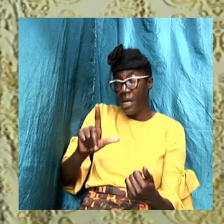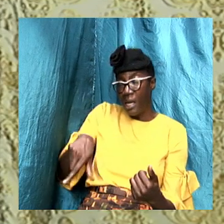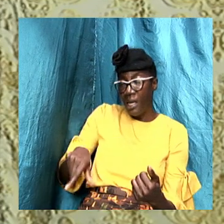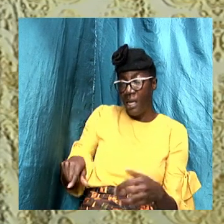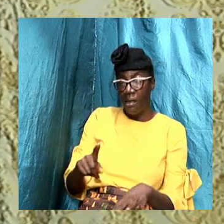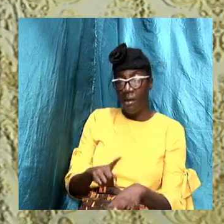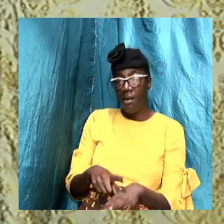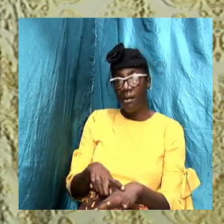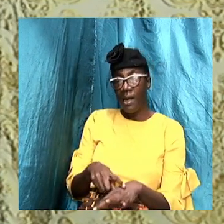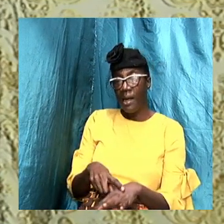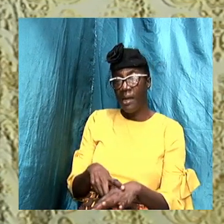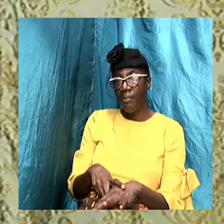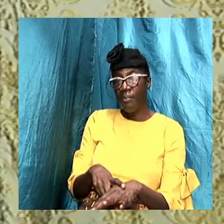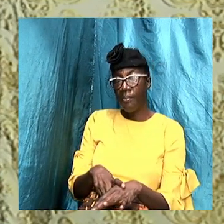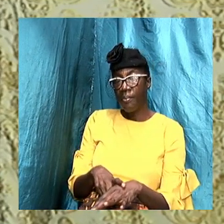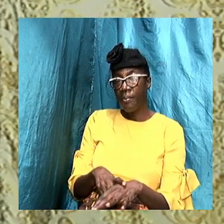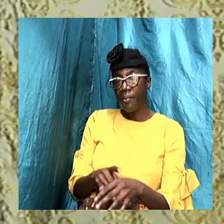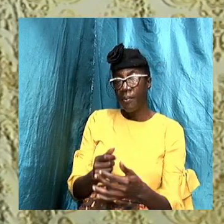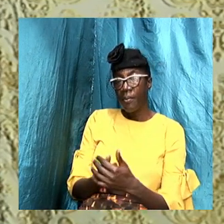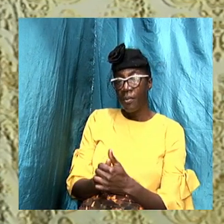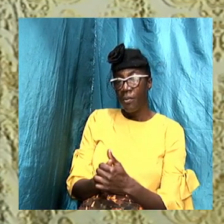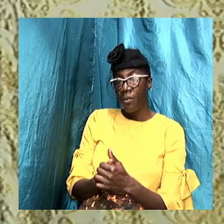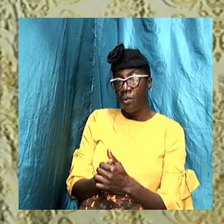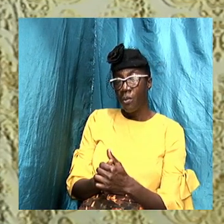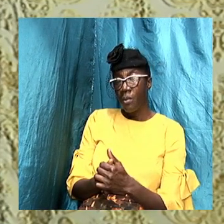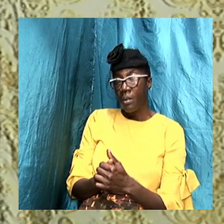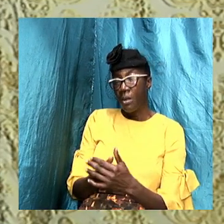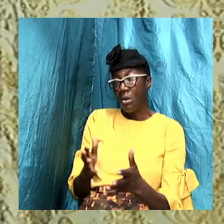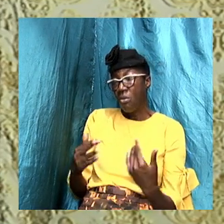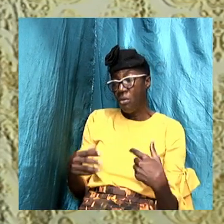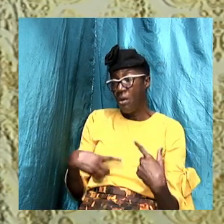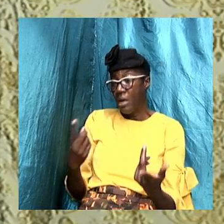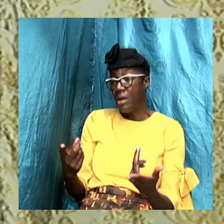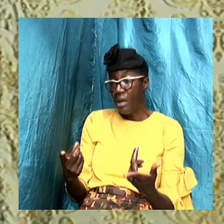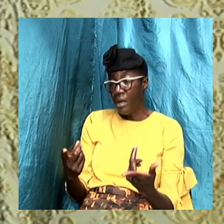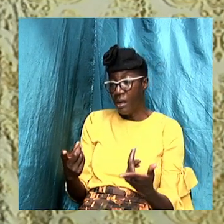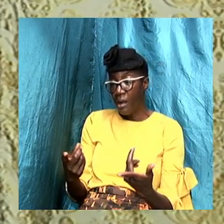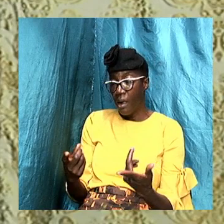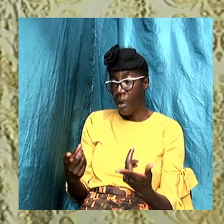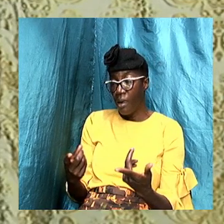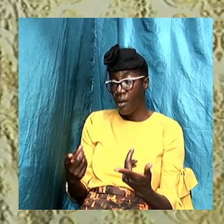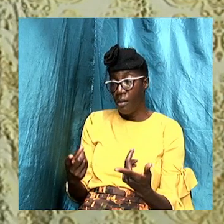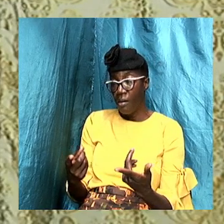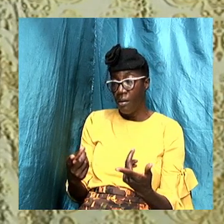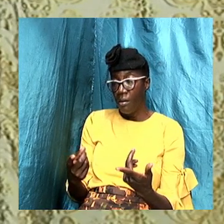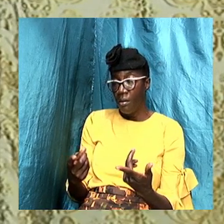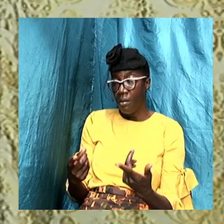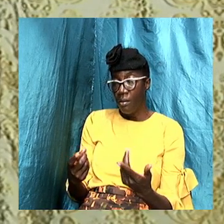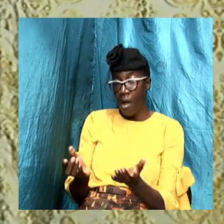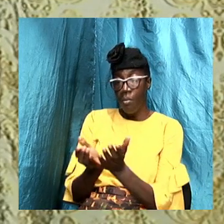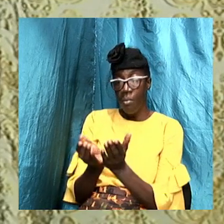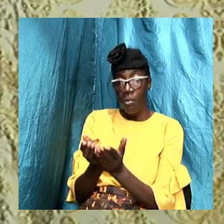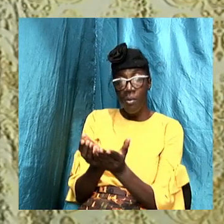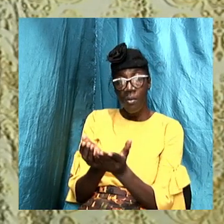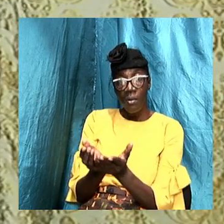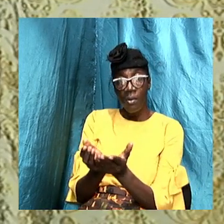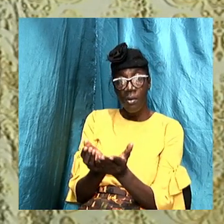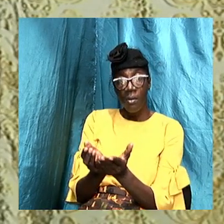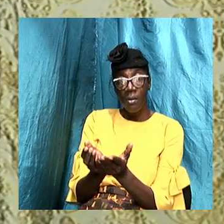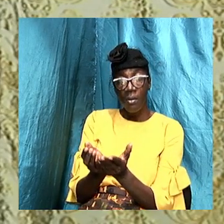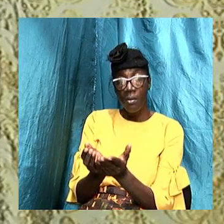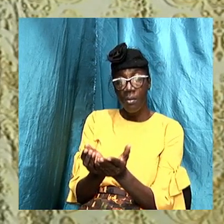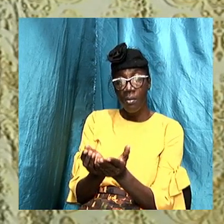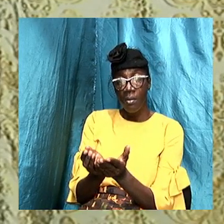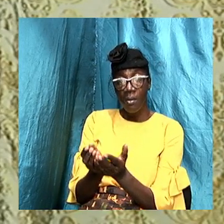and we could go down to the interpreter's dictionary we could go down to a